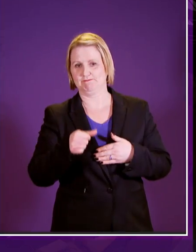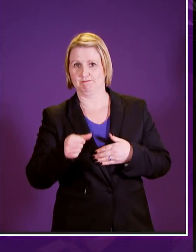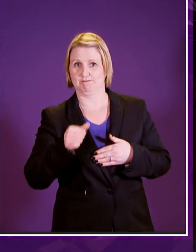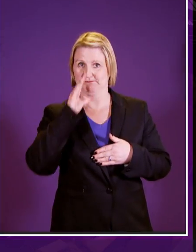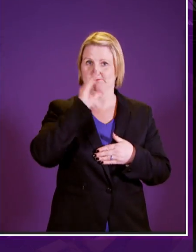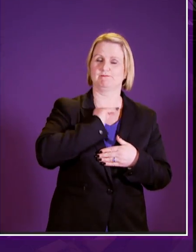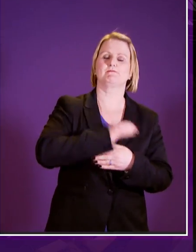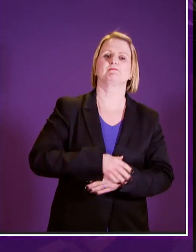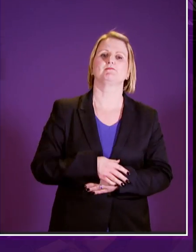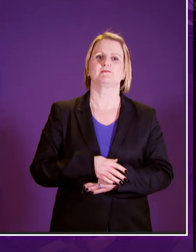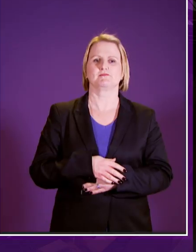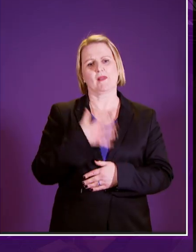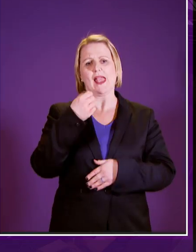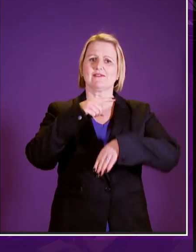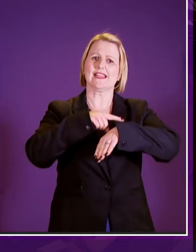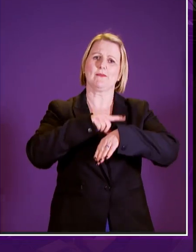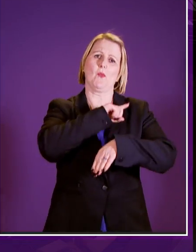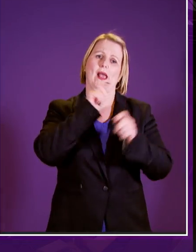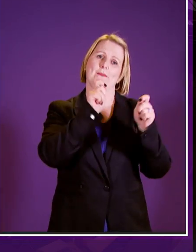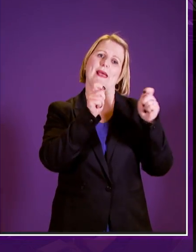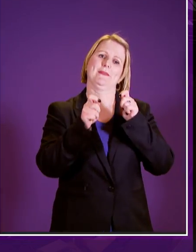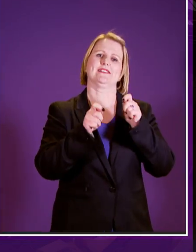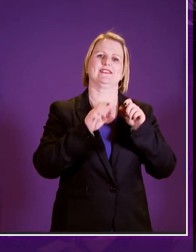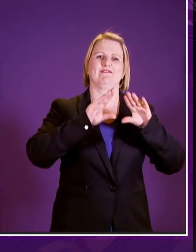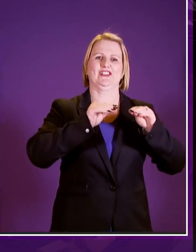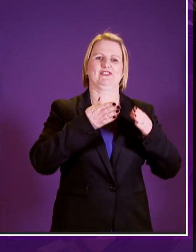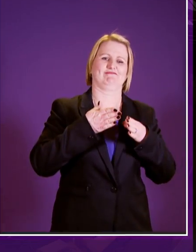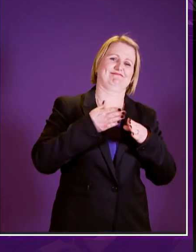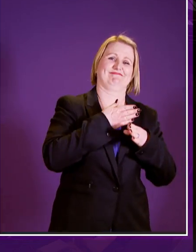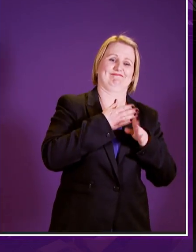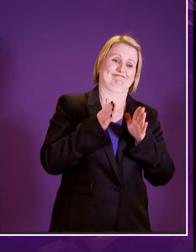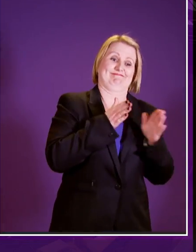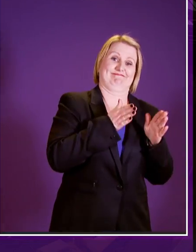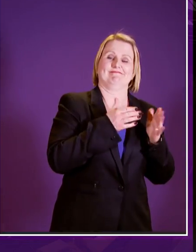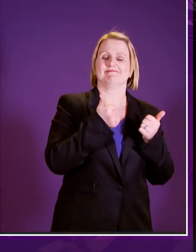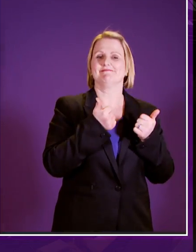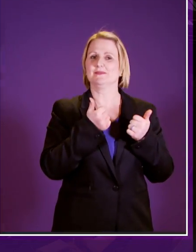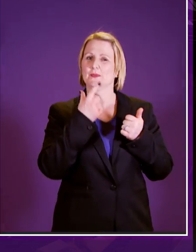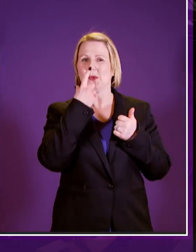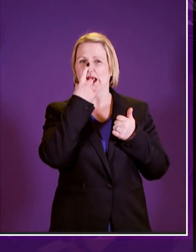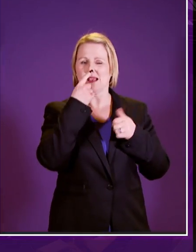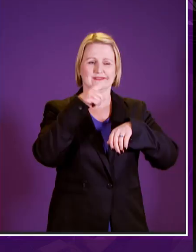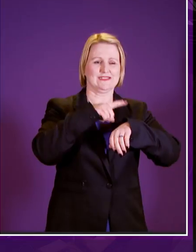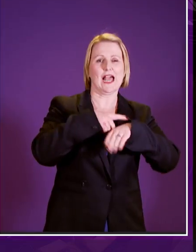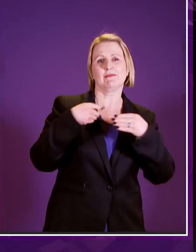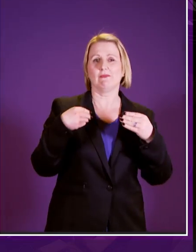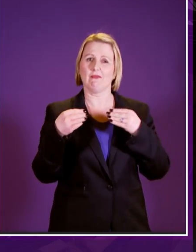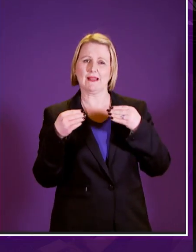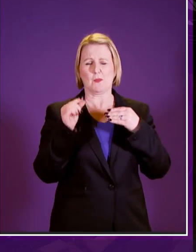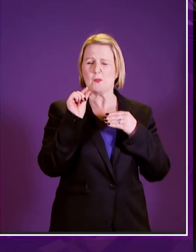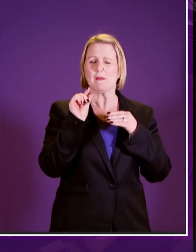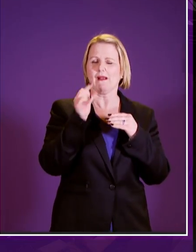do have a little time in hand because the amendments finished earlier than was expected so I can be a little generous